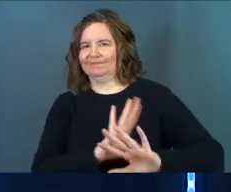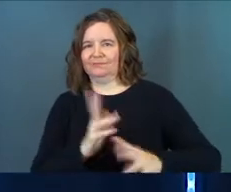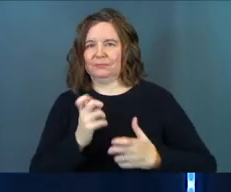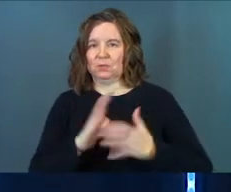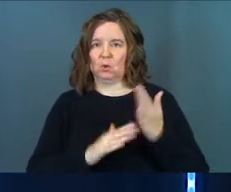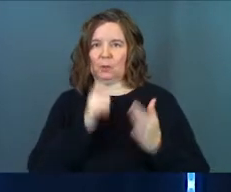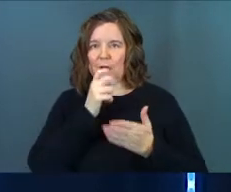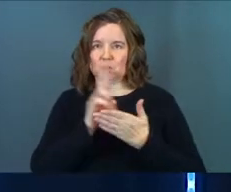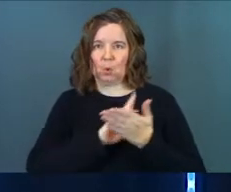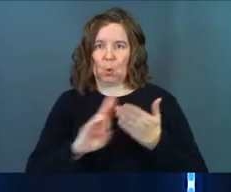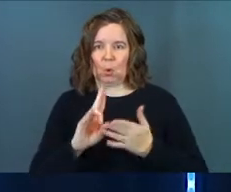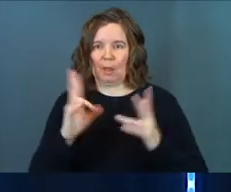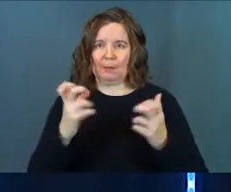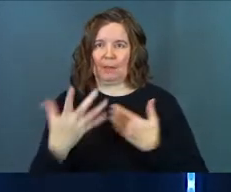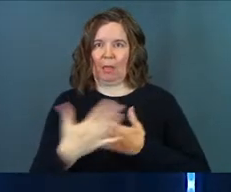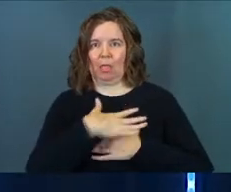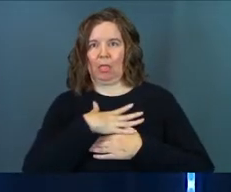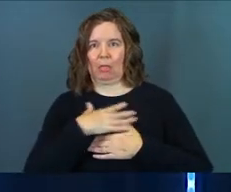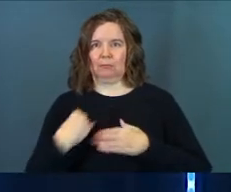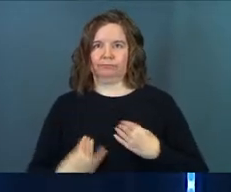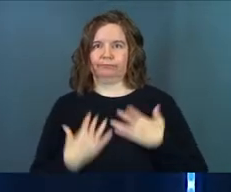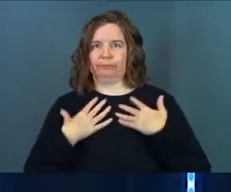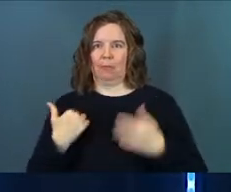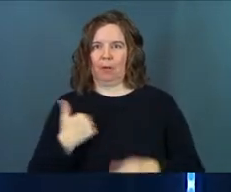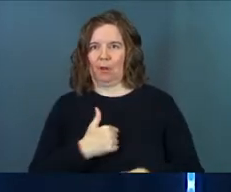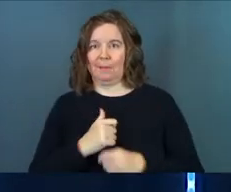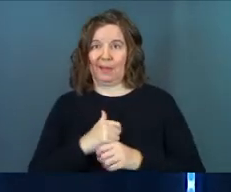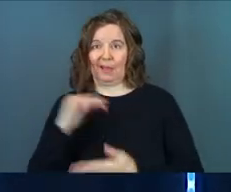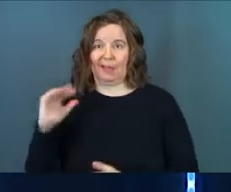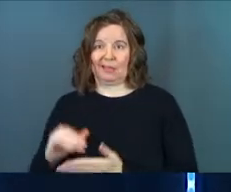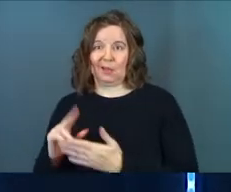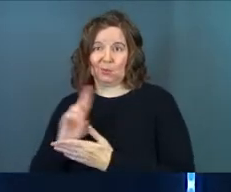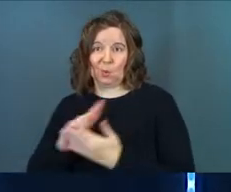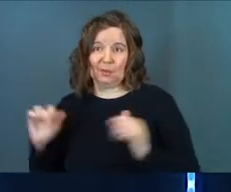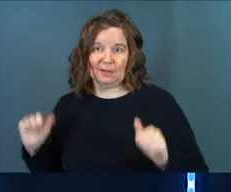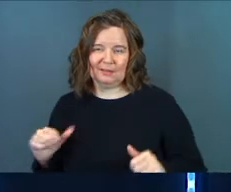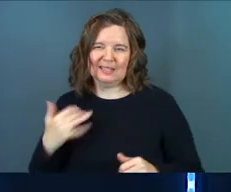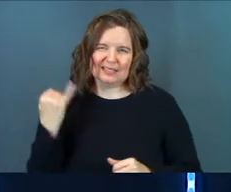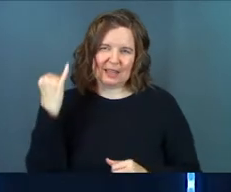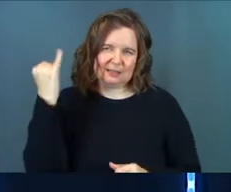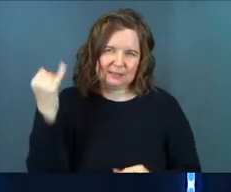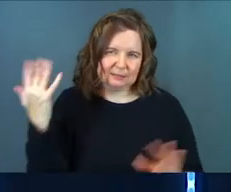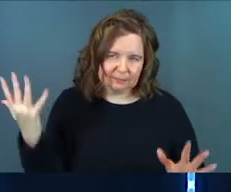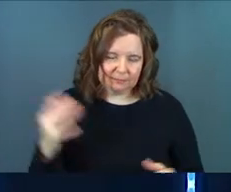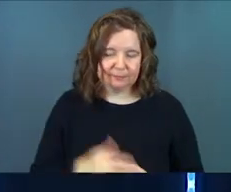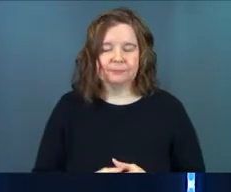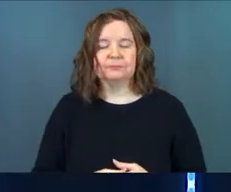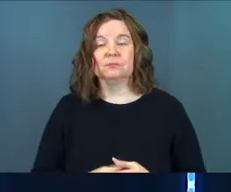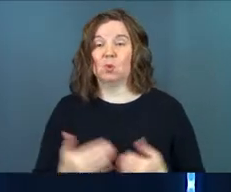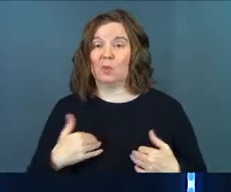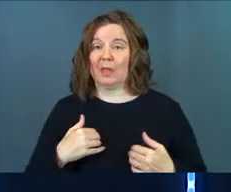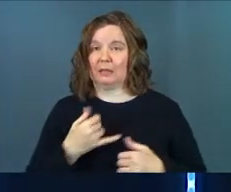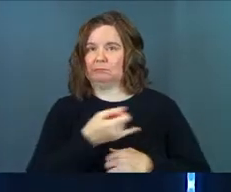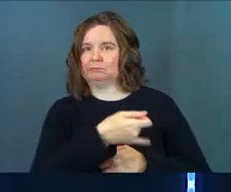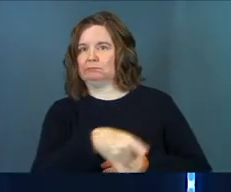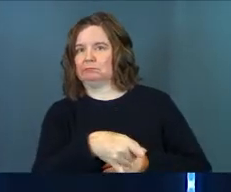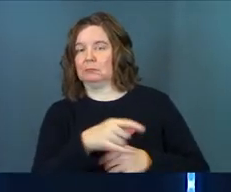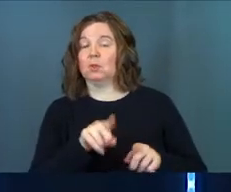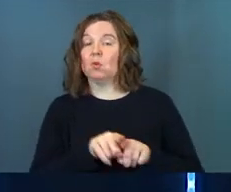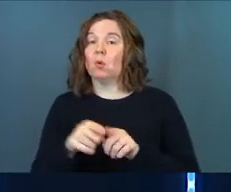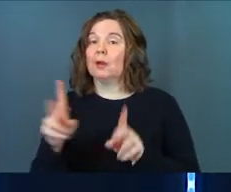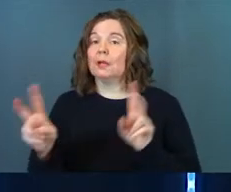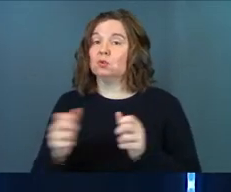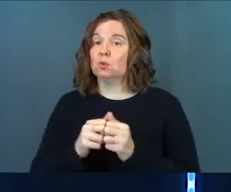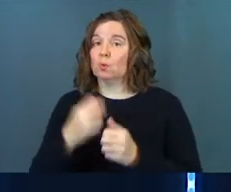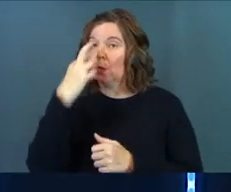not so holiness might rub off on us, make us less holy. It's kind of the idea. So they had issues. They also